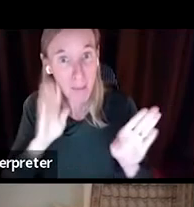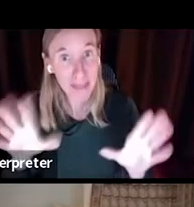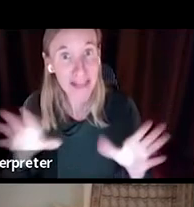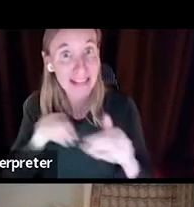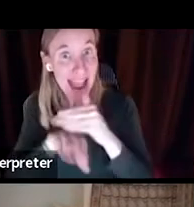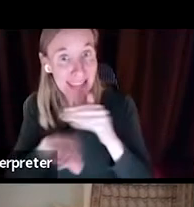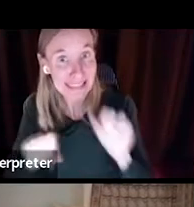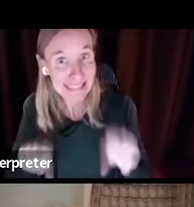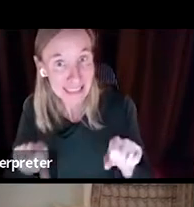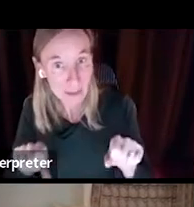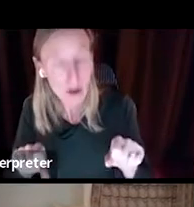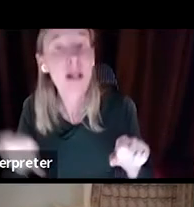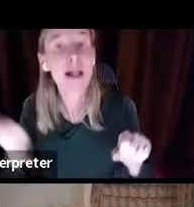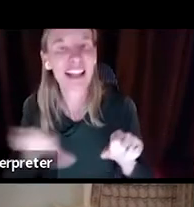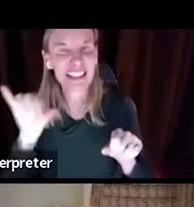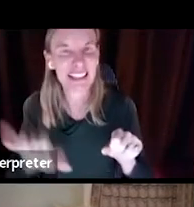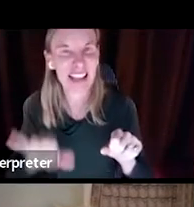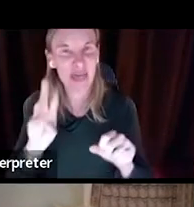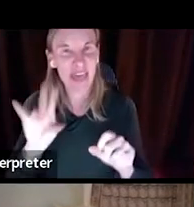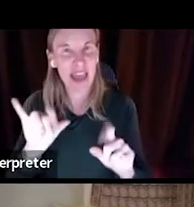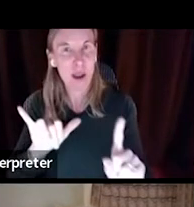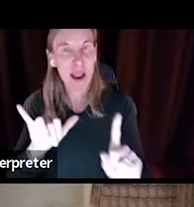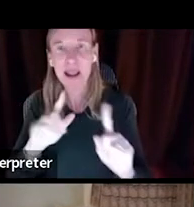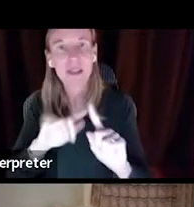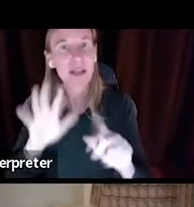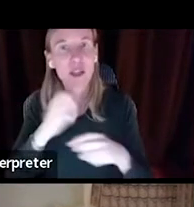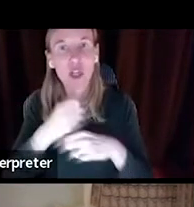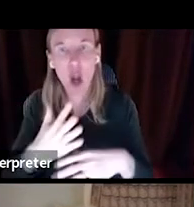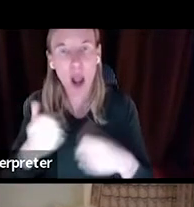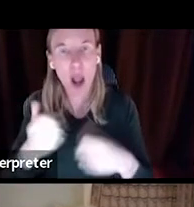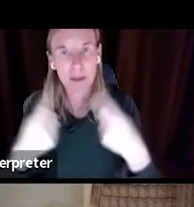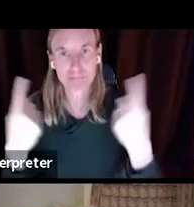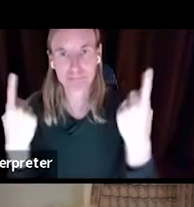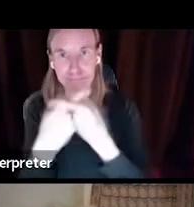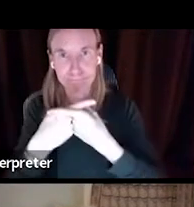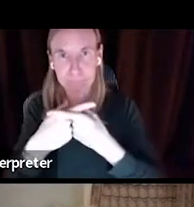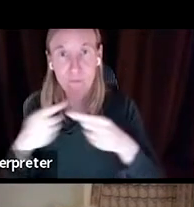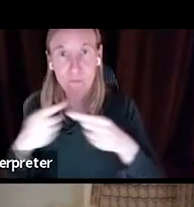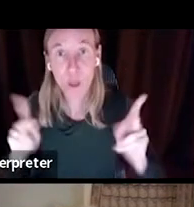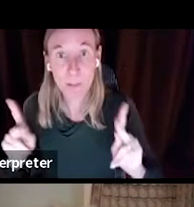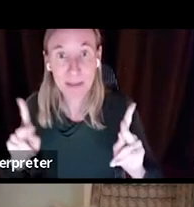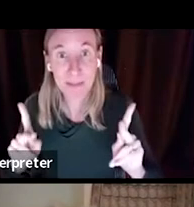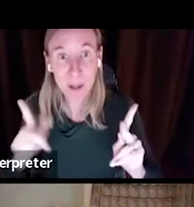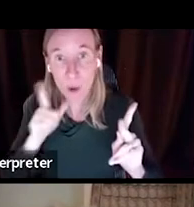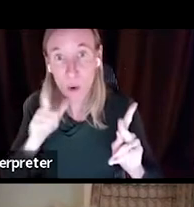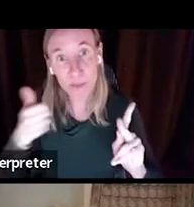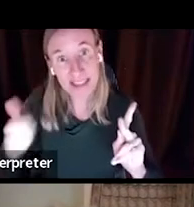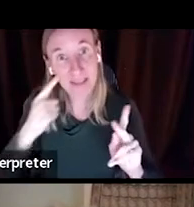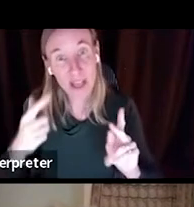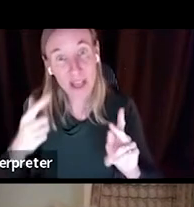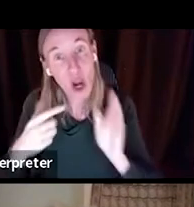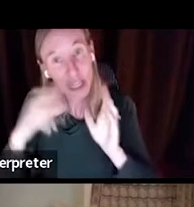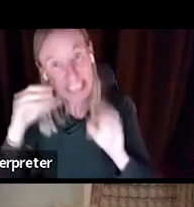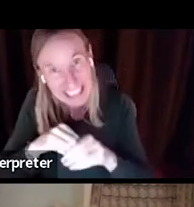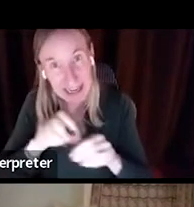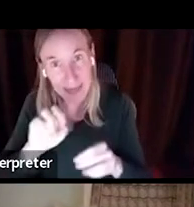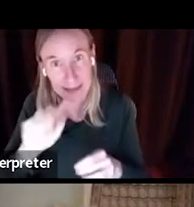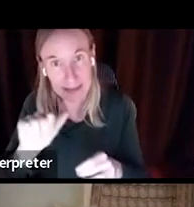done in a way that doesn't create adverse consequences for the people who are represented in the data.